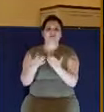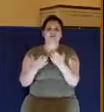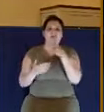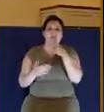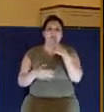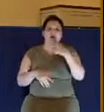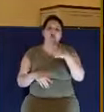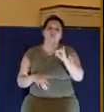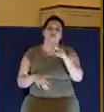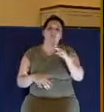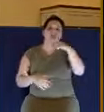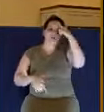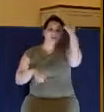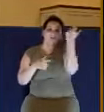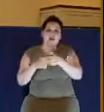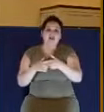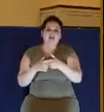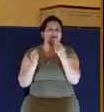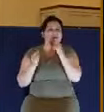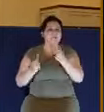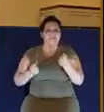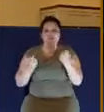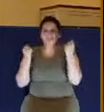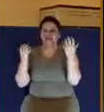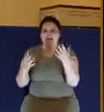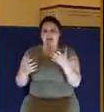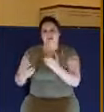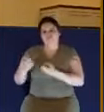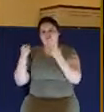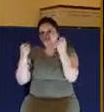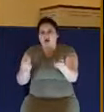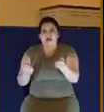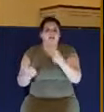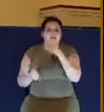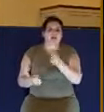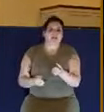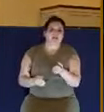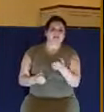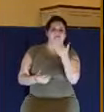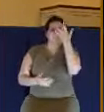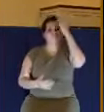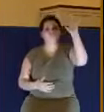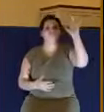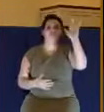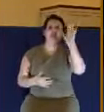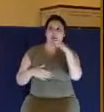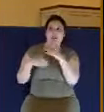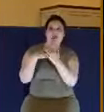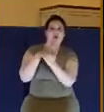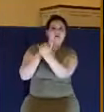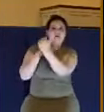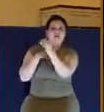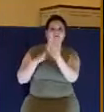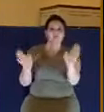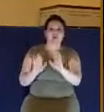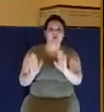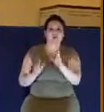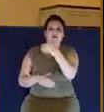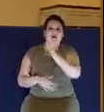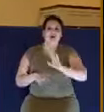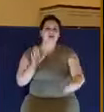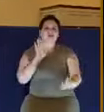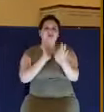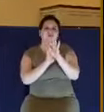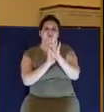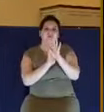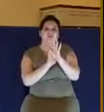men after the flesh, not many mighty, not many noble are called, but God has chosen the foolish things of the world to confound